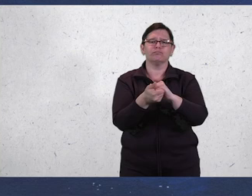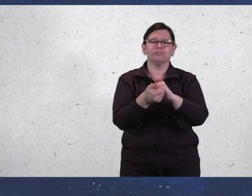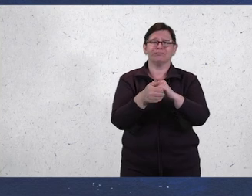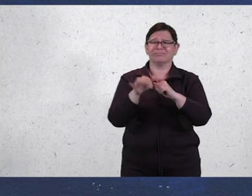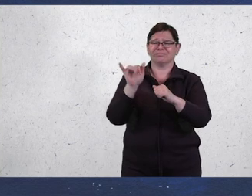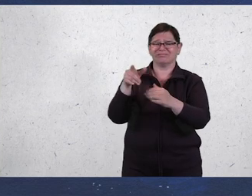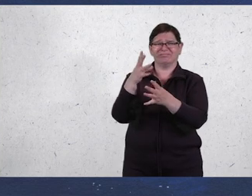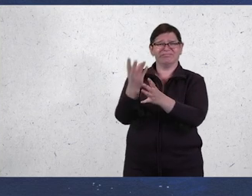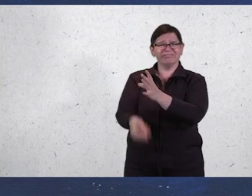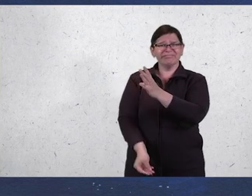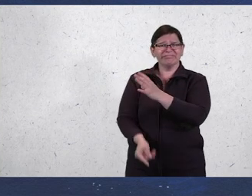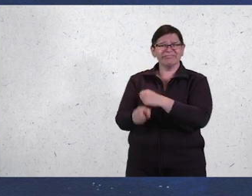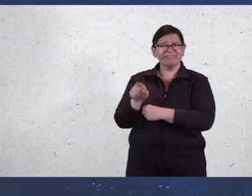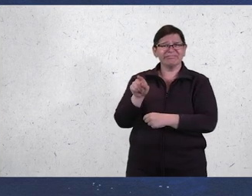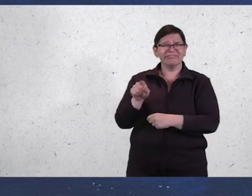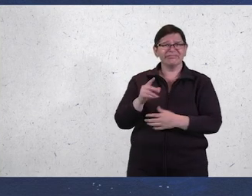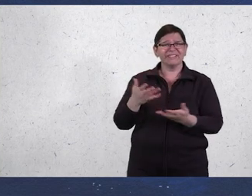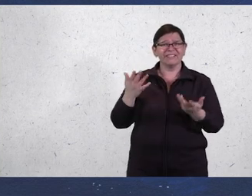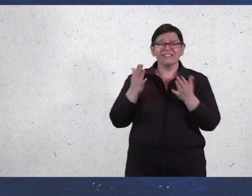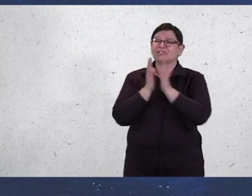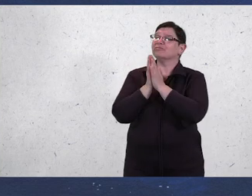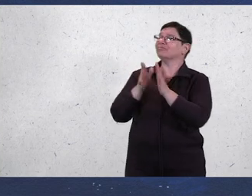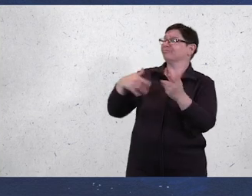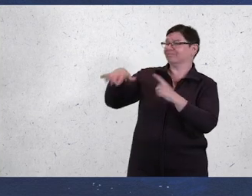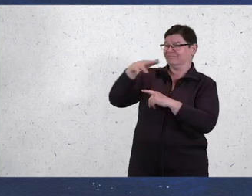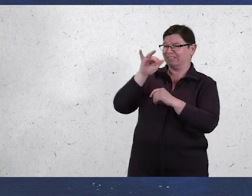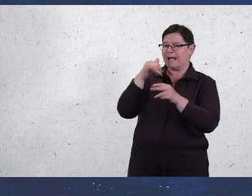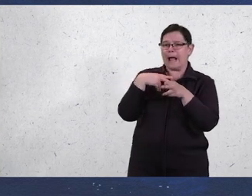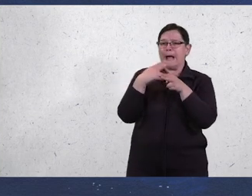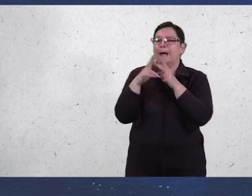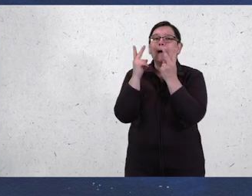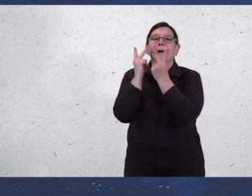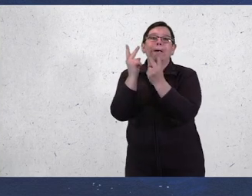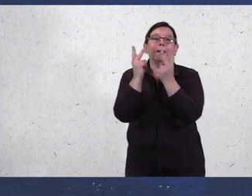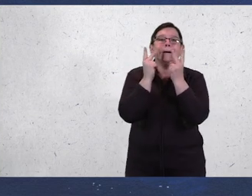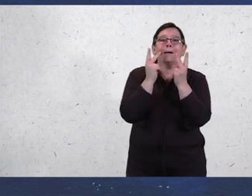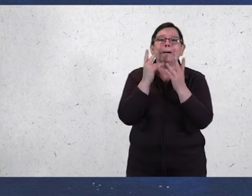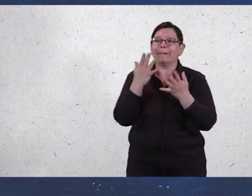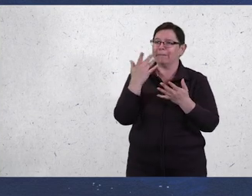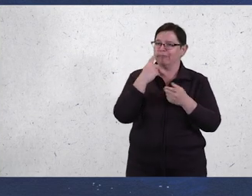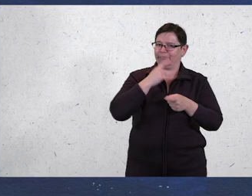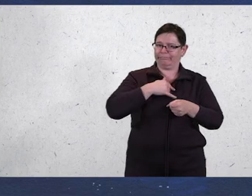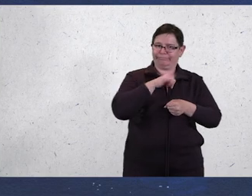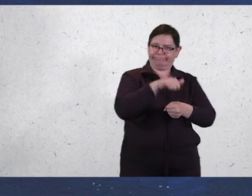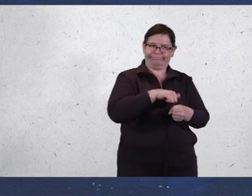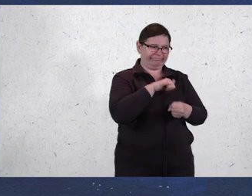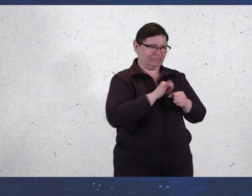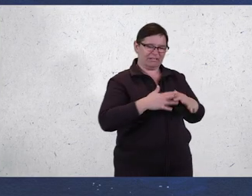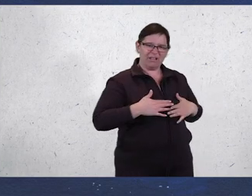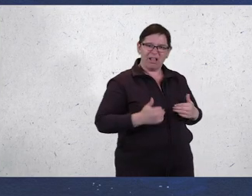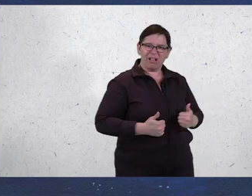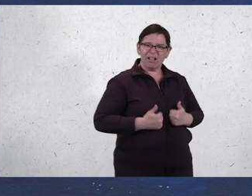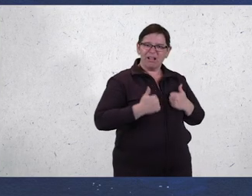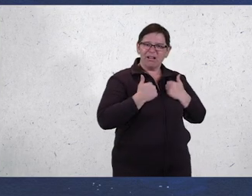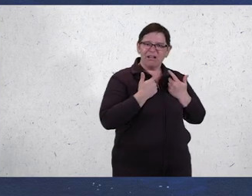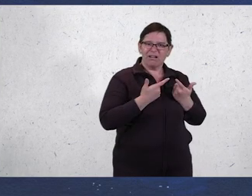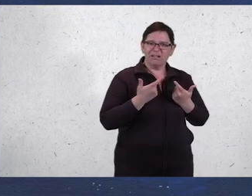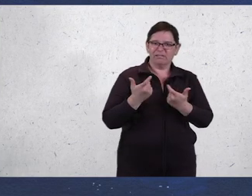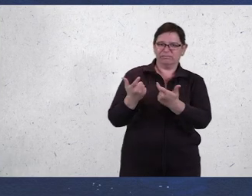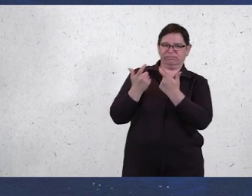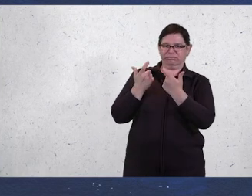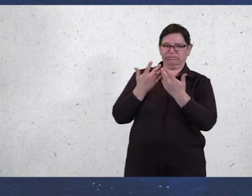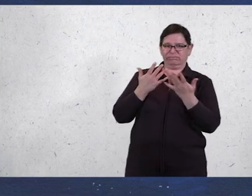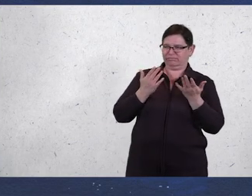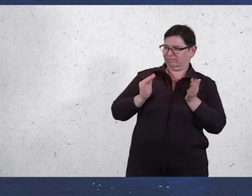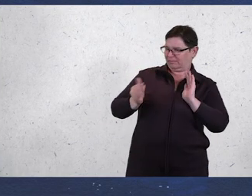The general public were only brief visitors to our house-found way of life, a much less constrained version when compared to ours